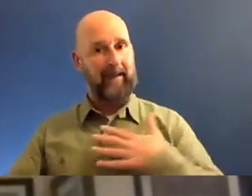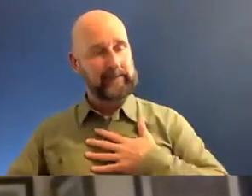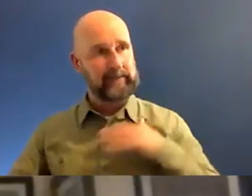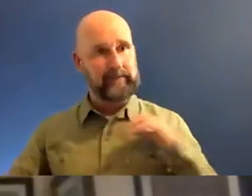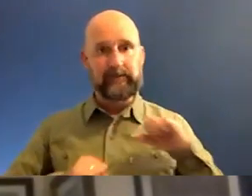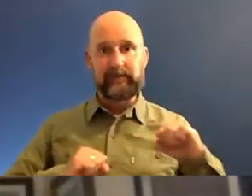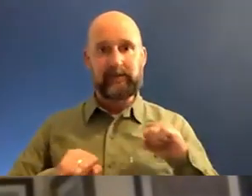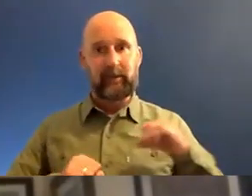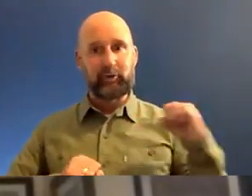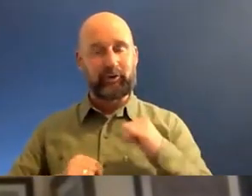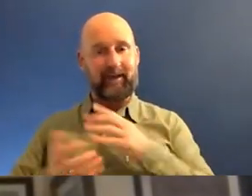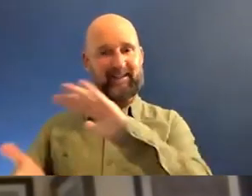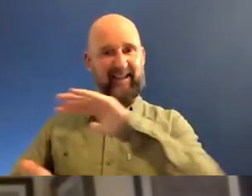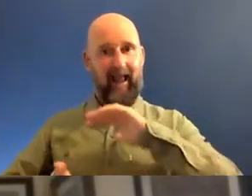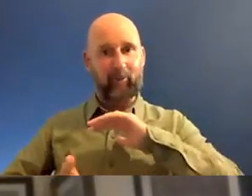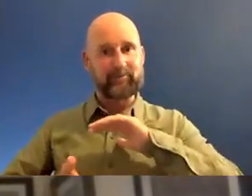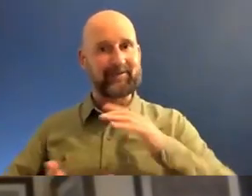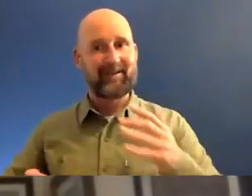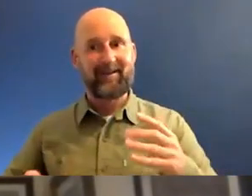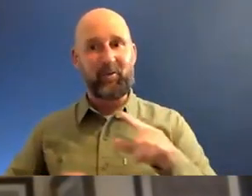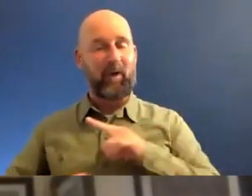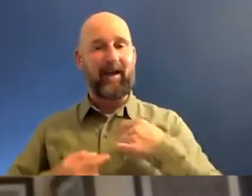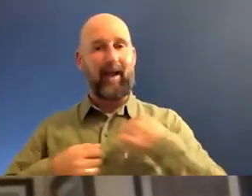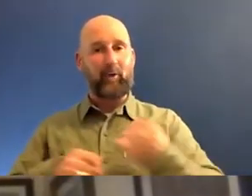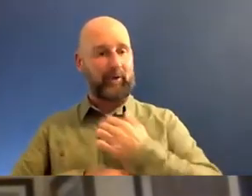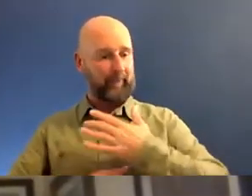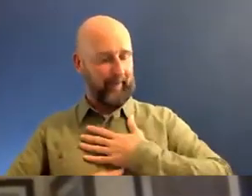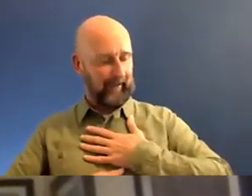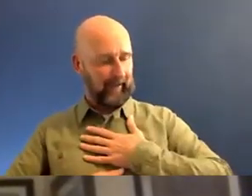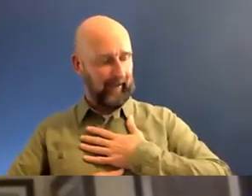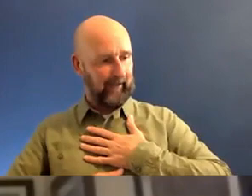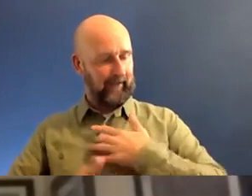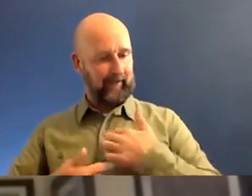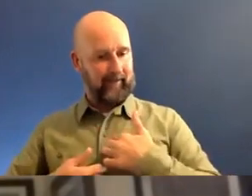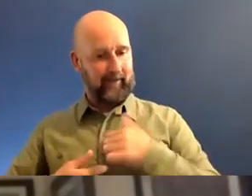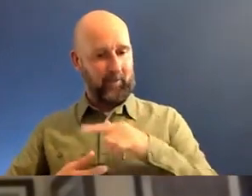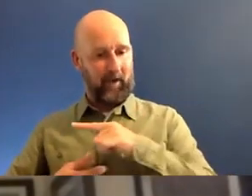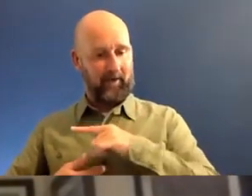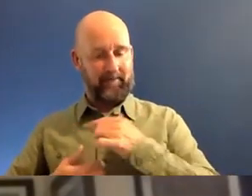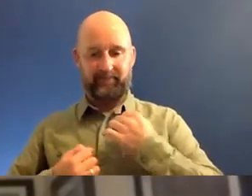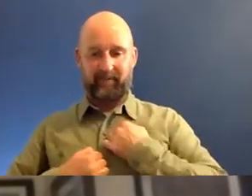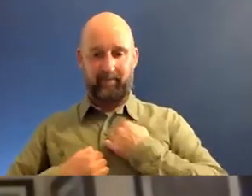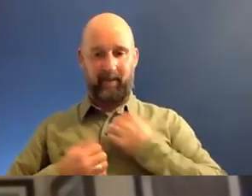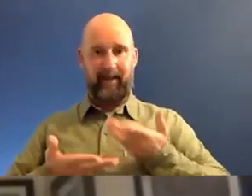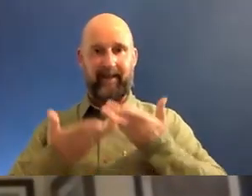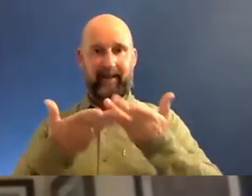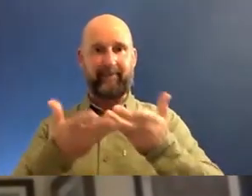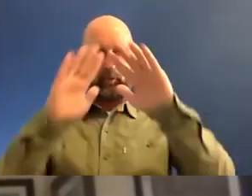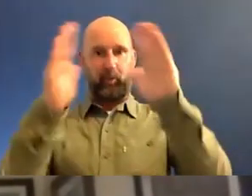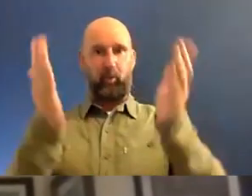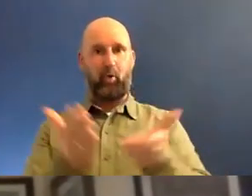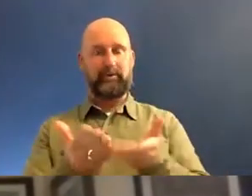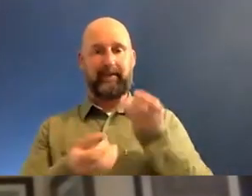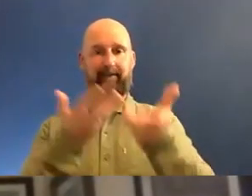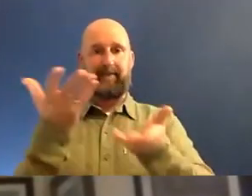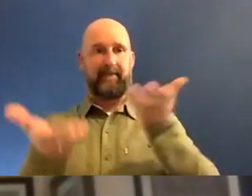shall I sell out? Because I'm not doing this for me, I'm doing it for, because it's my, my gift to the world, because we all come